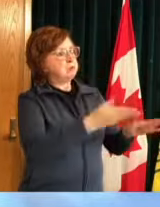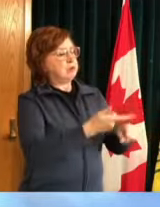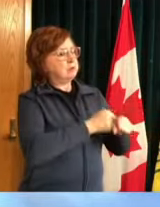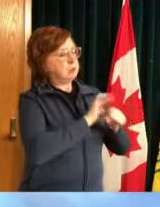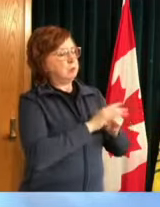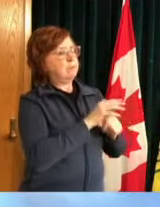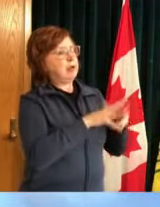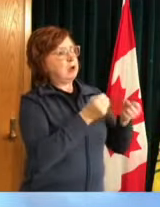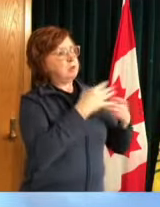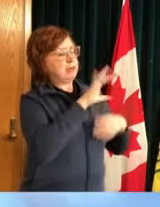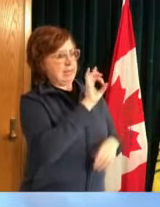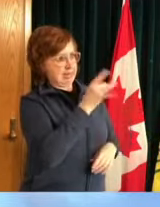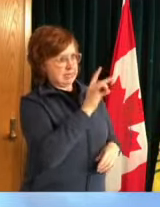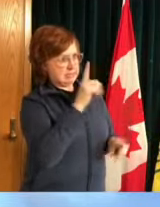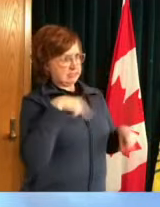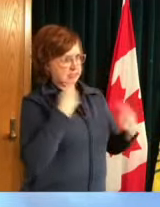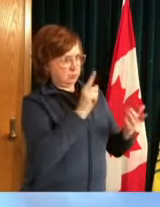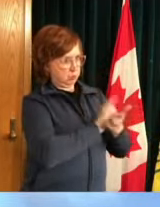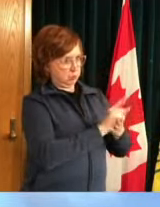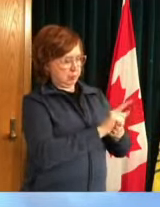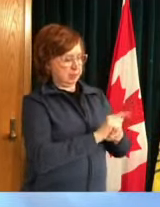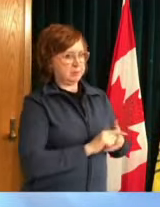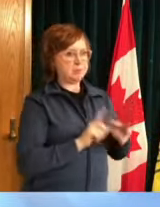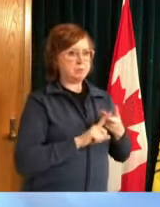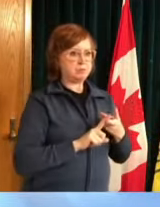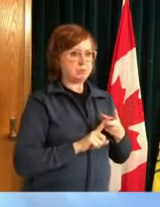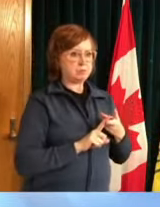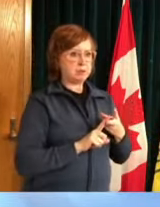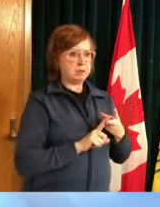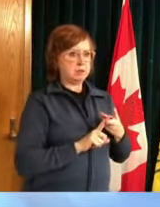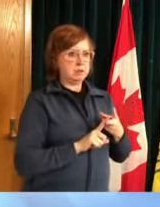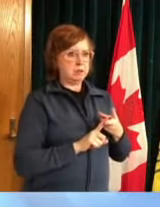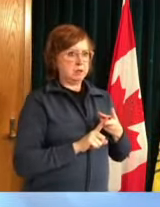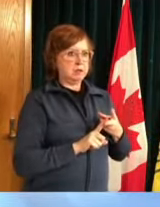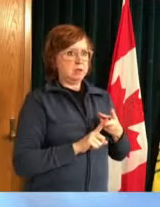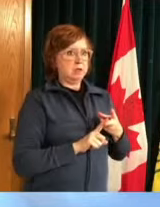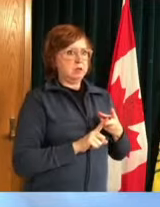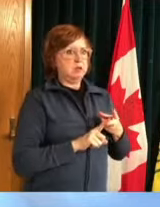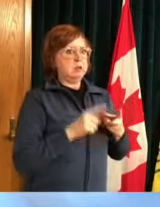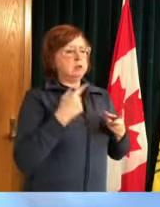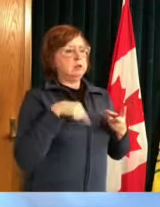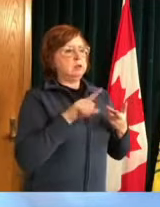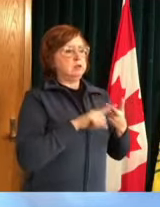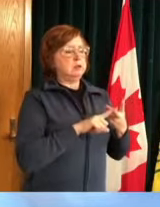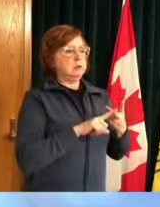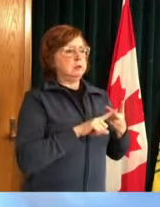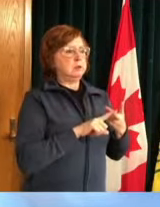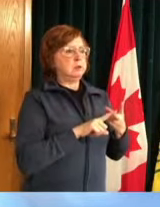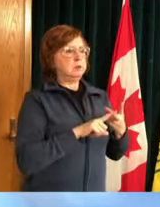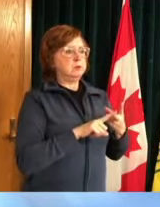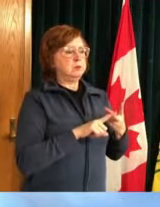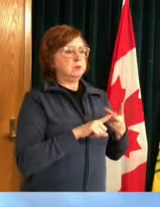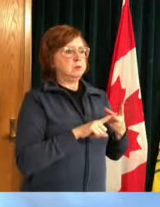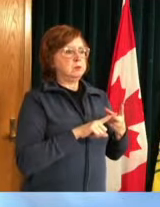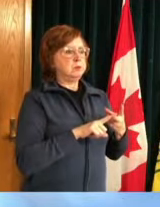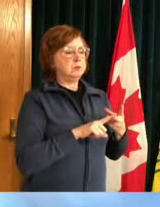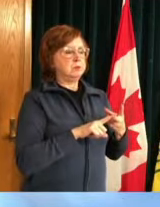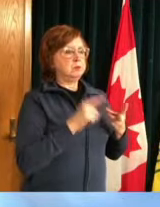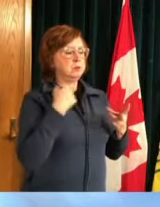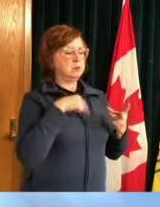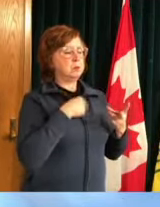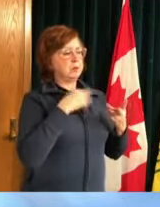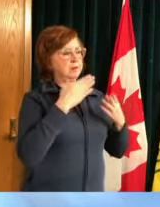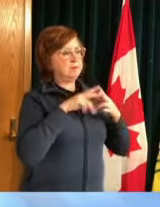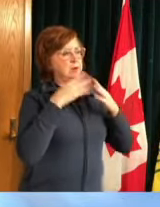and again uh while um thankfully we are not seeing higher rates of hospitalization in those who are older and in long-term care